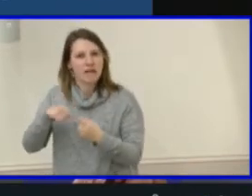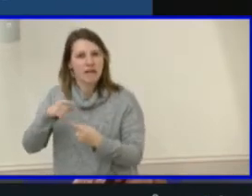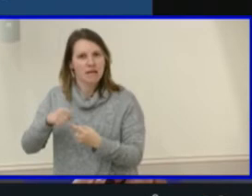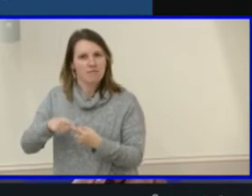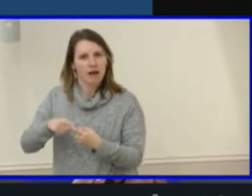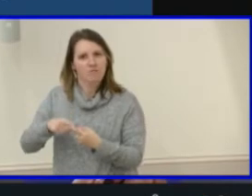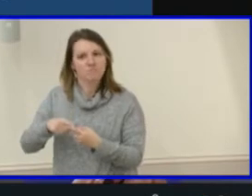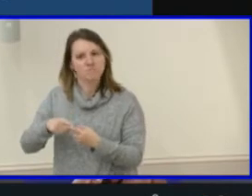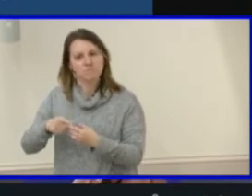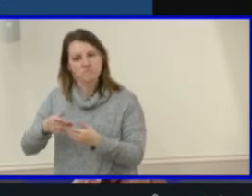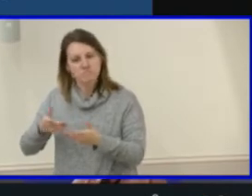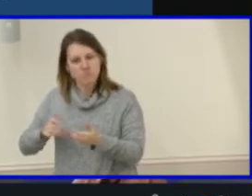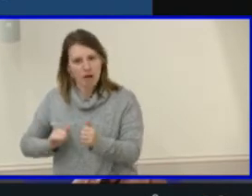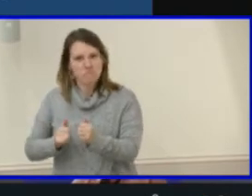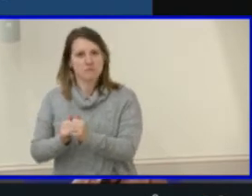additional drivers and metrics that were needed.